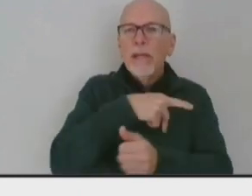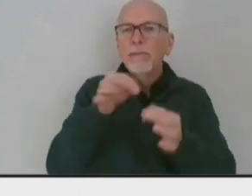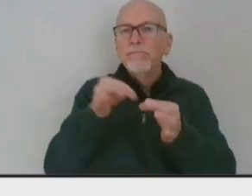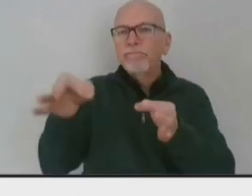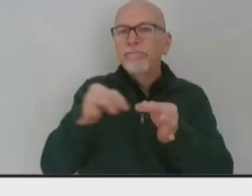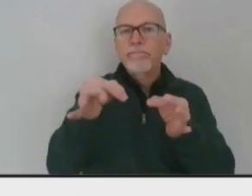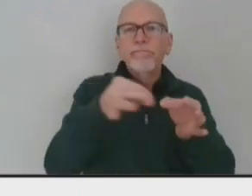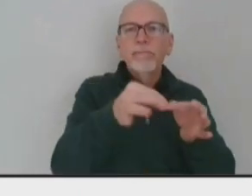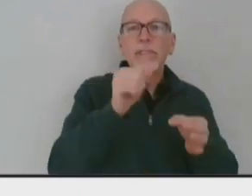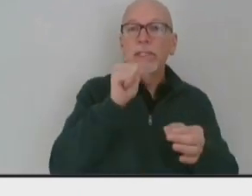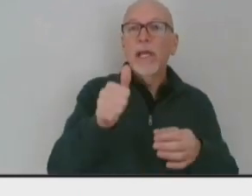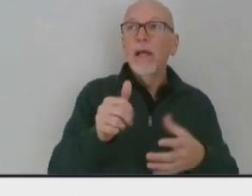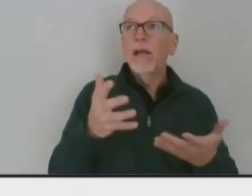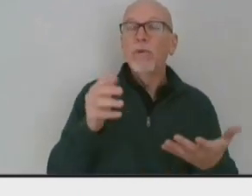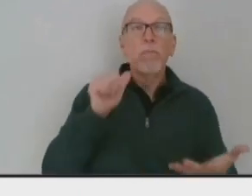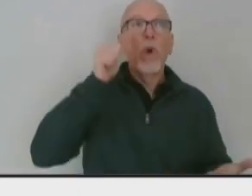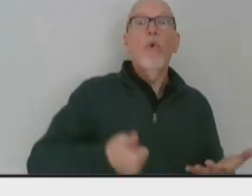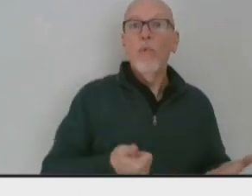tomorrow.